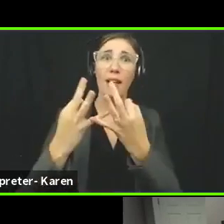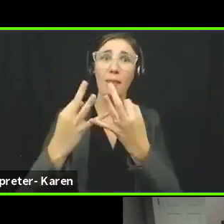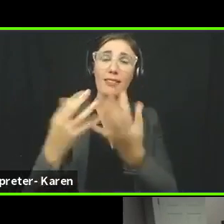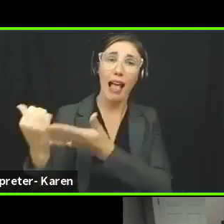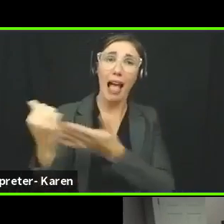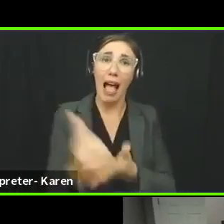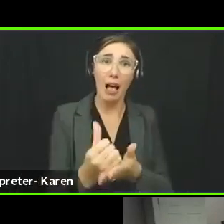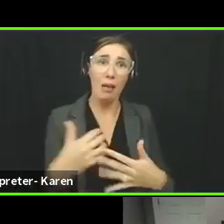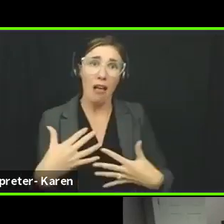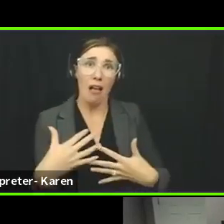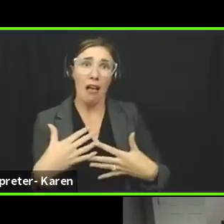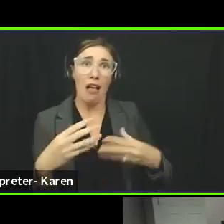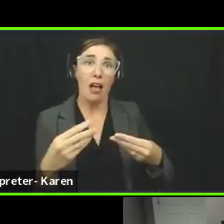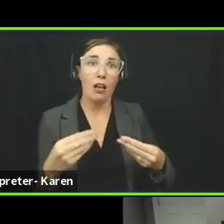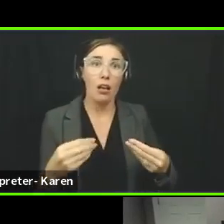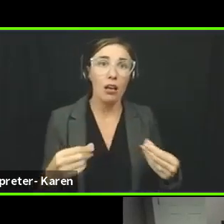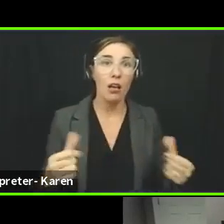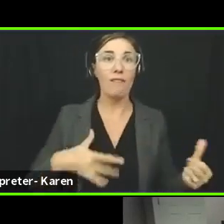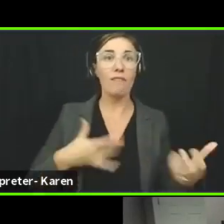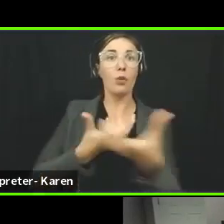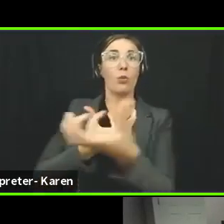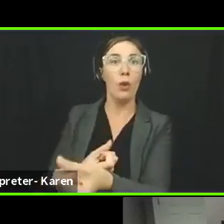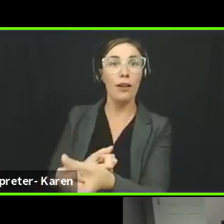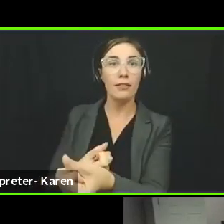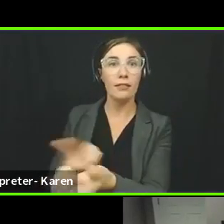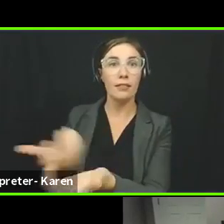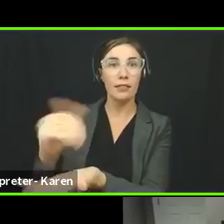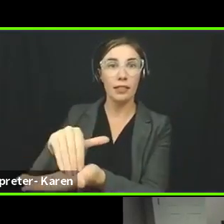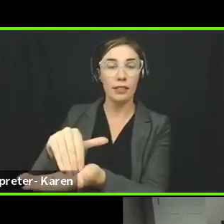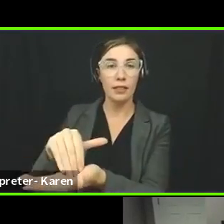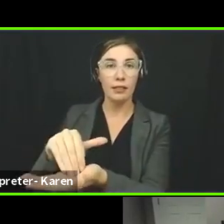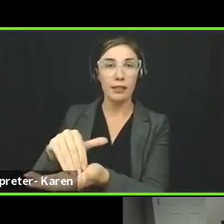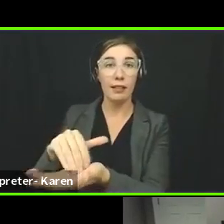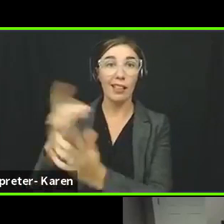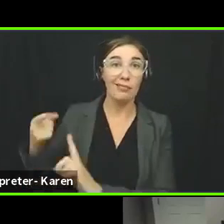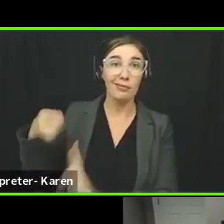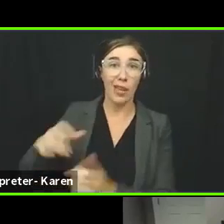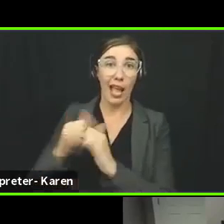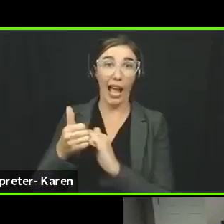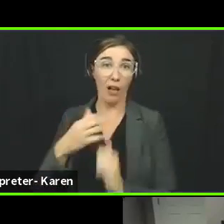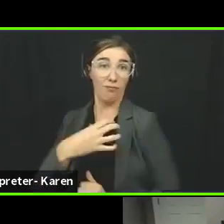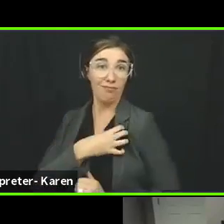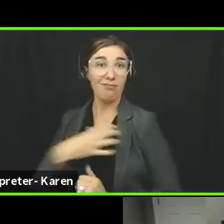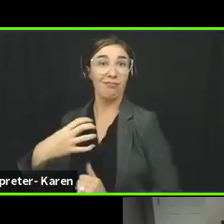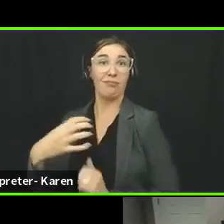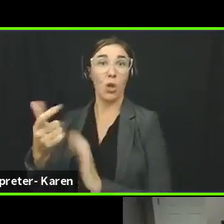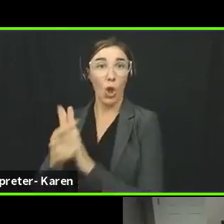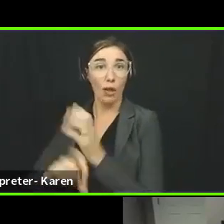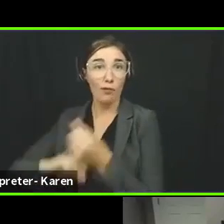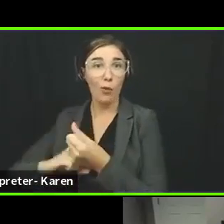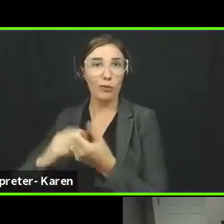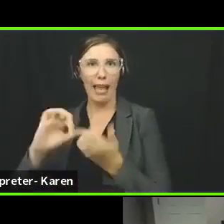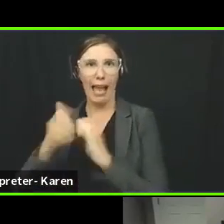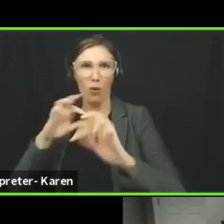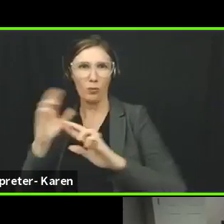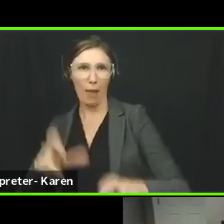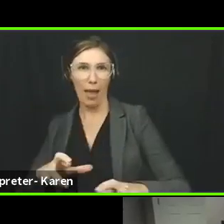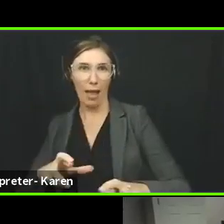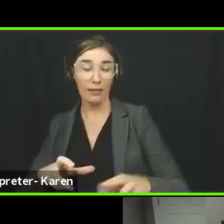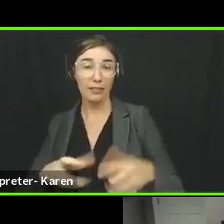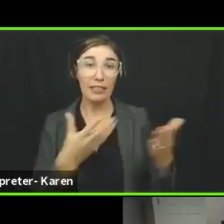I think that all boils down to how we respond, whether it's a, you know, obviously a violent incident.